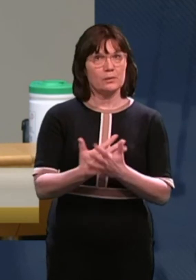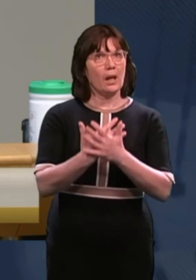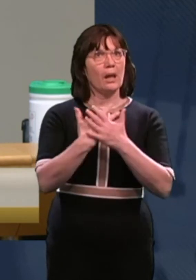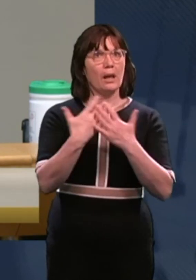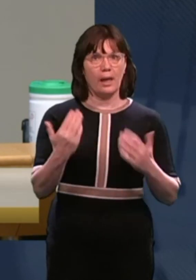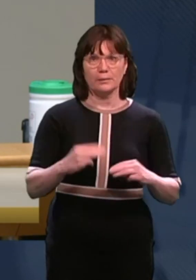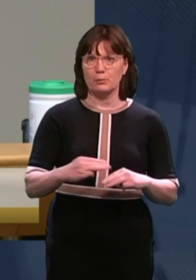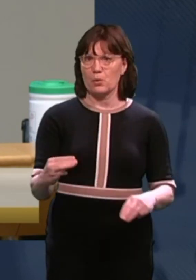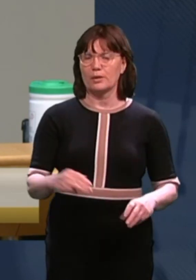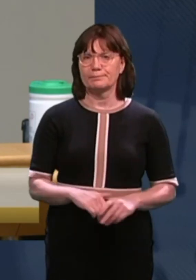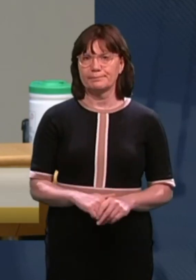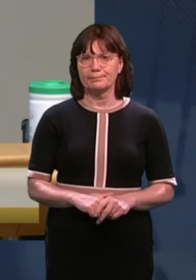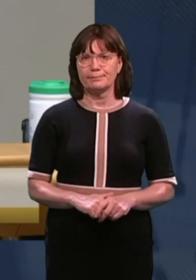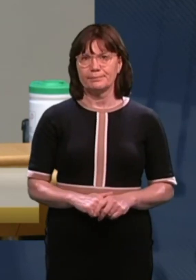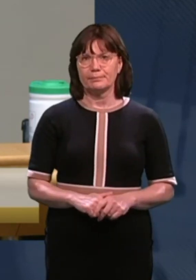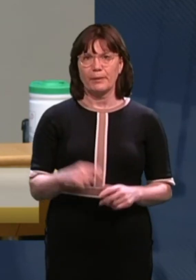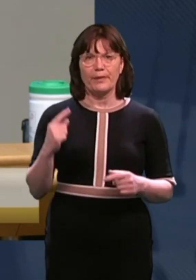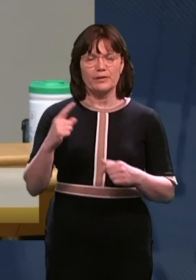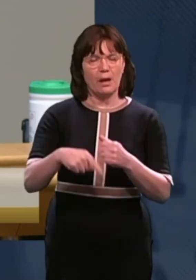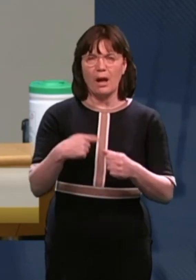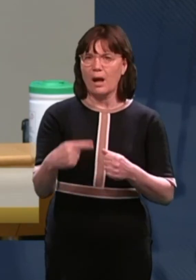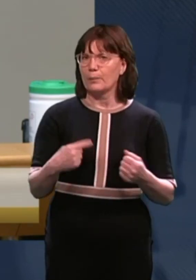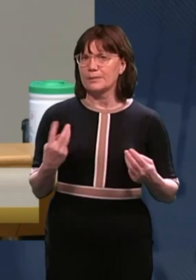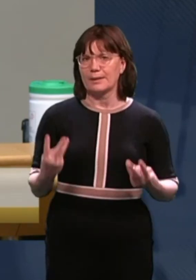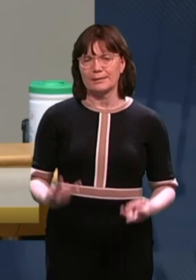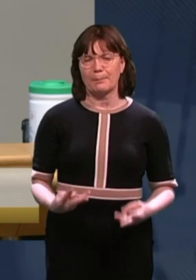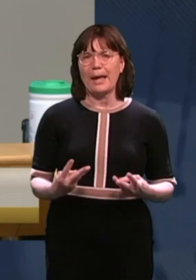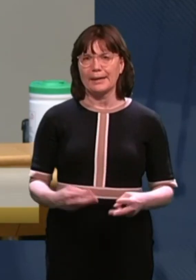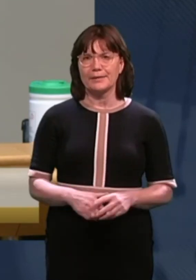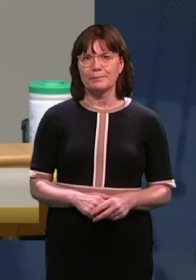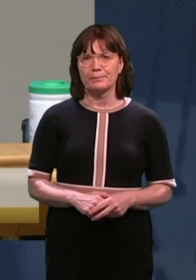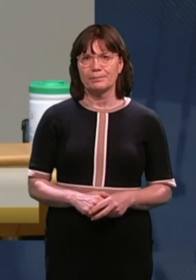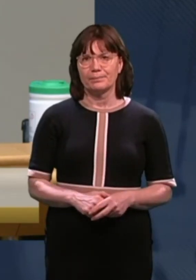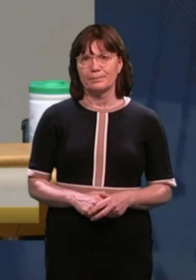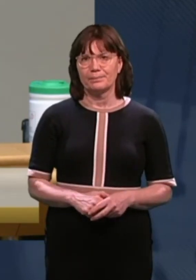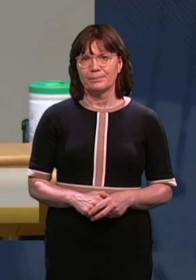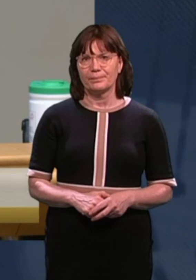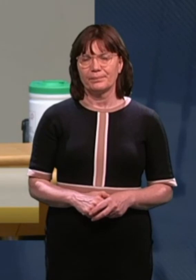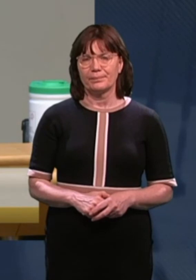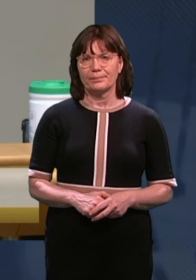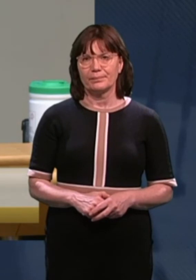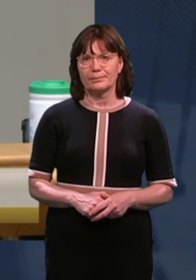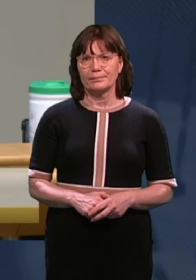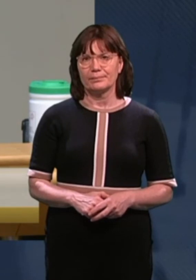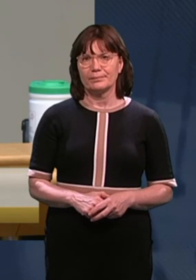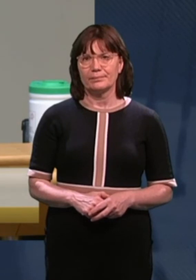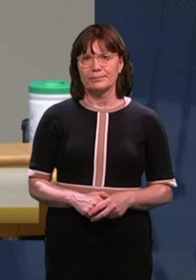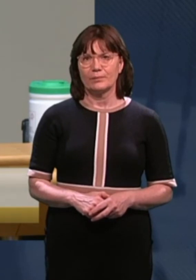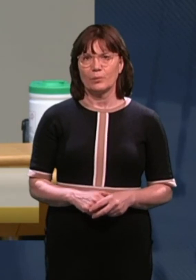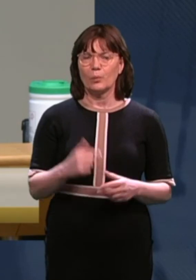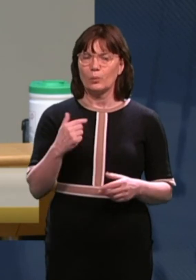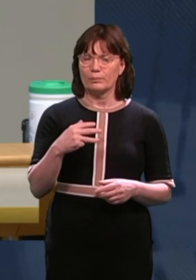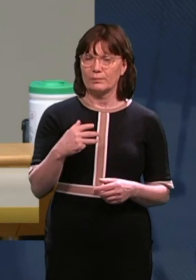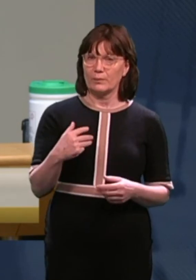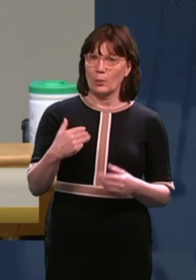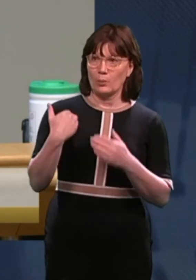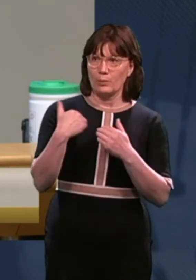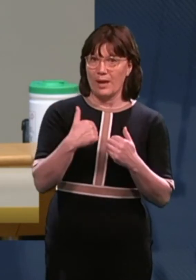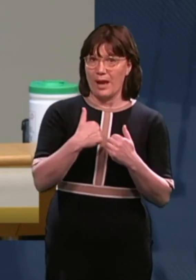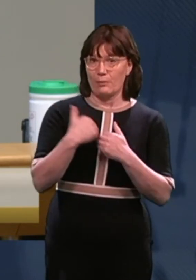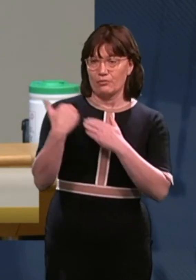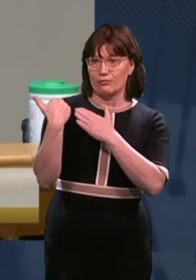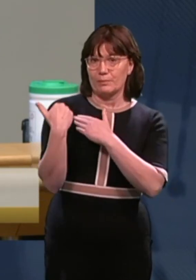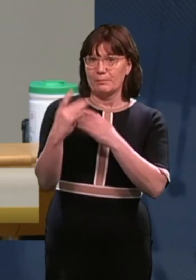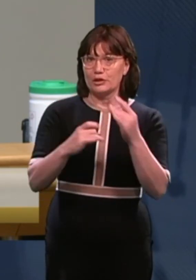But there's always a demand. And, you know, we have to try and ensure that we have sufficient coming on